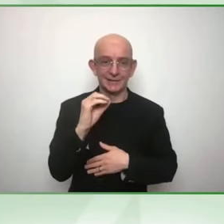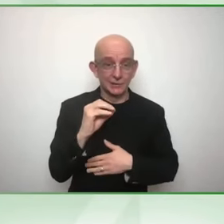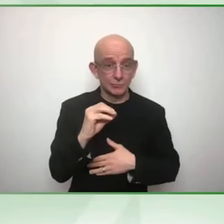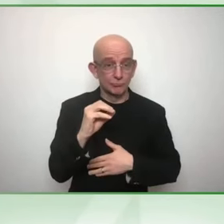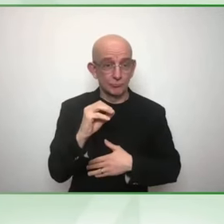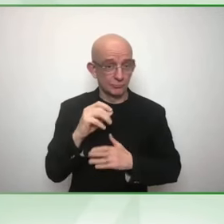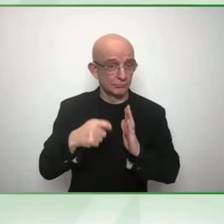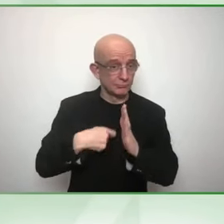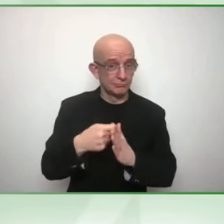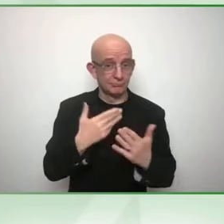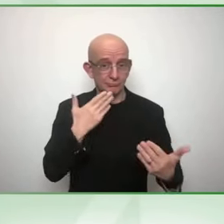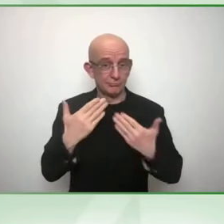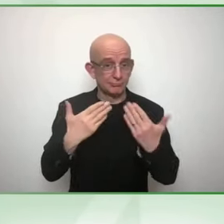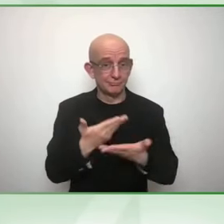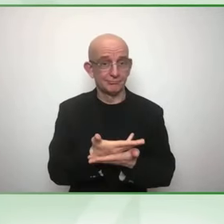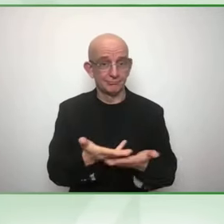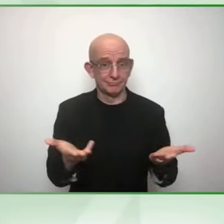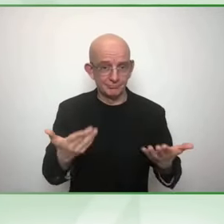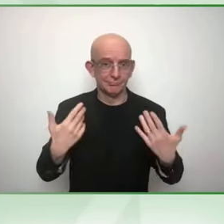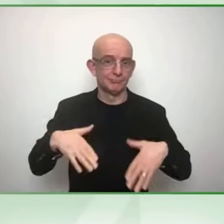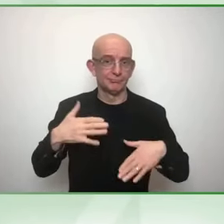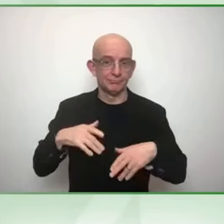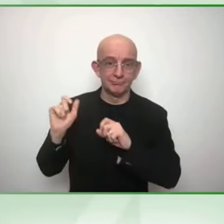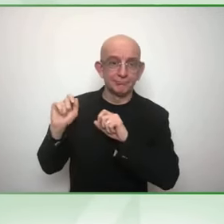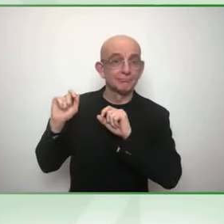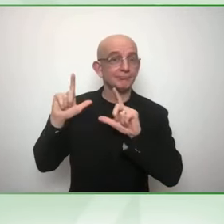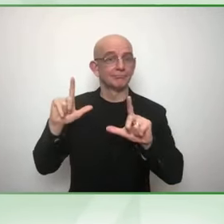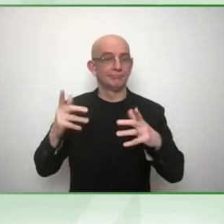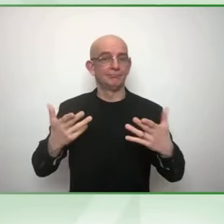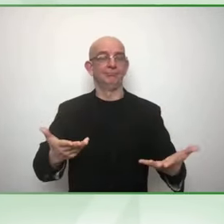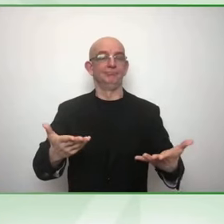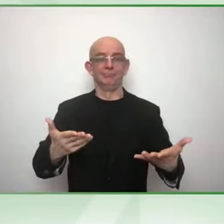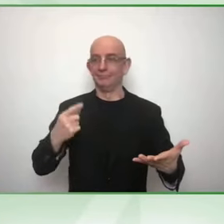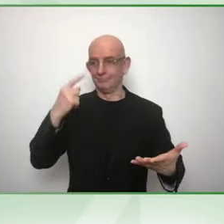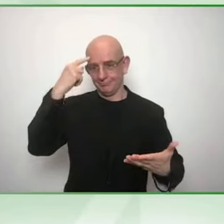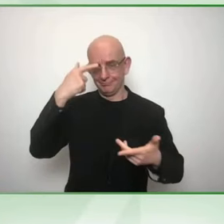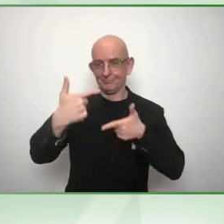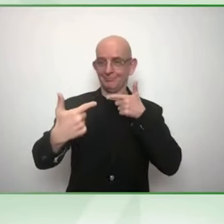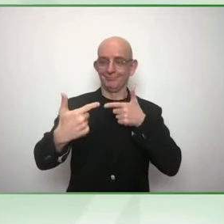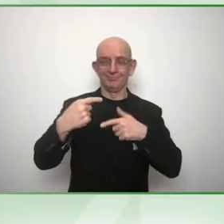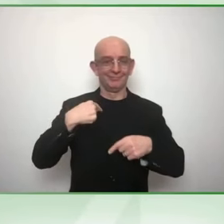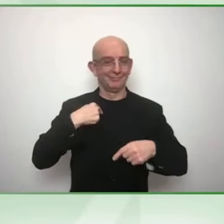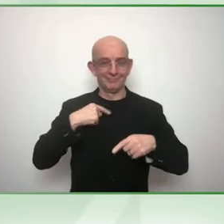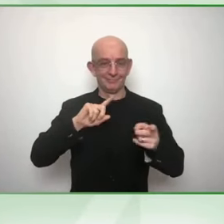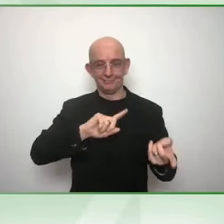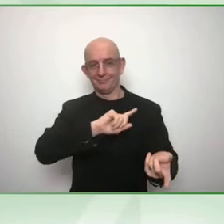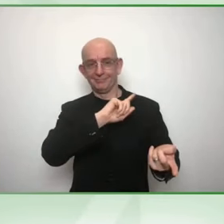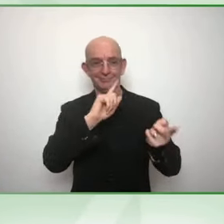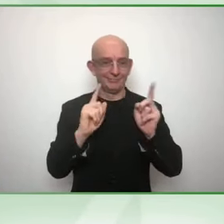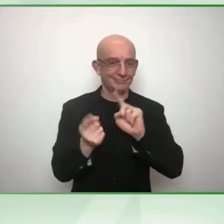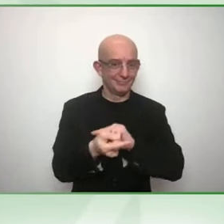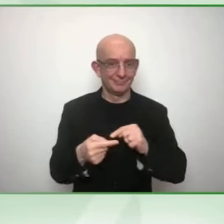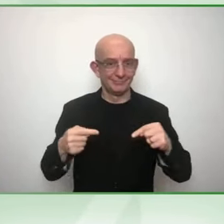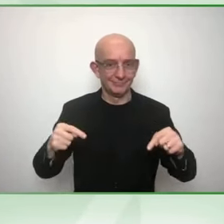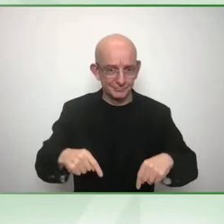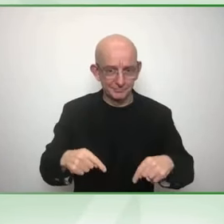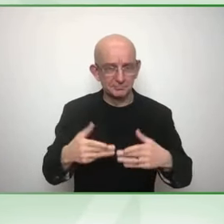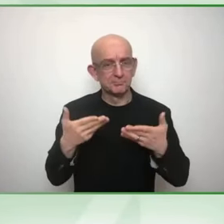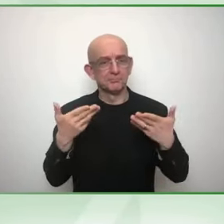And it was extraordinary to me when I first came into this sector that disability